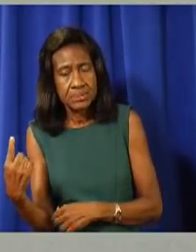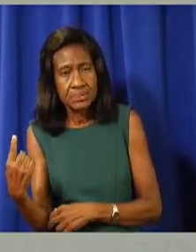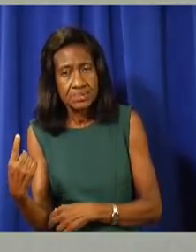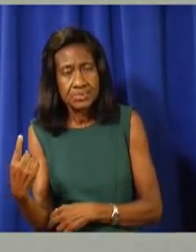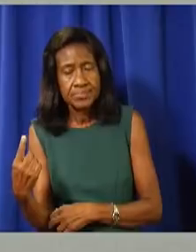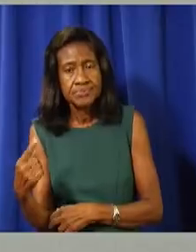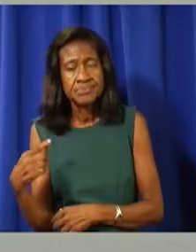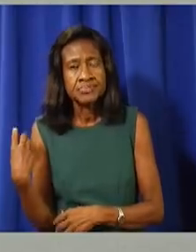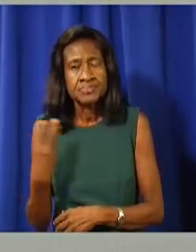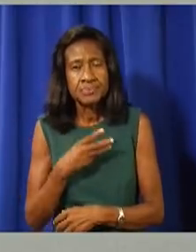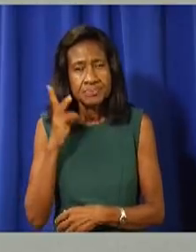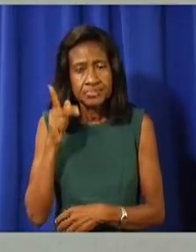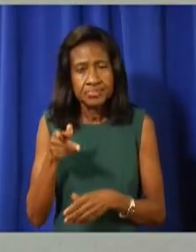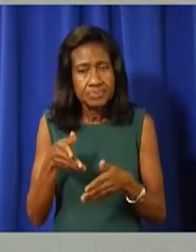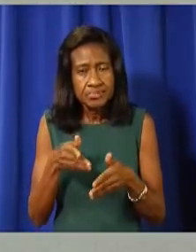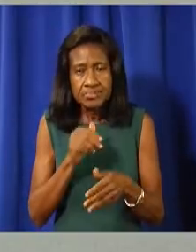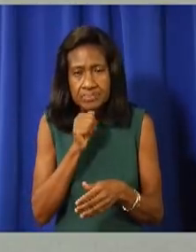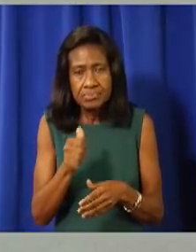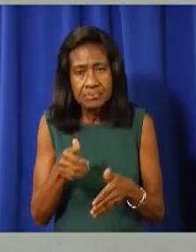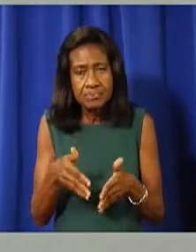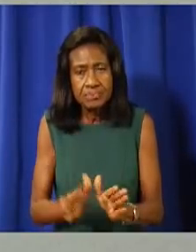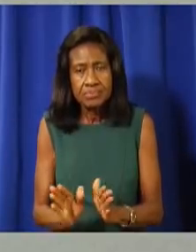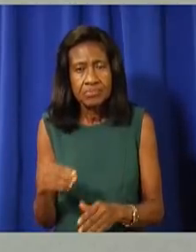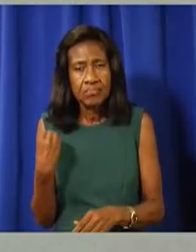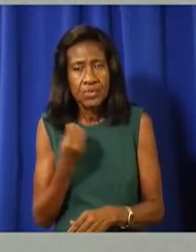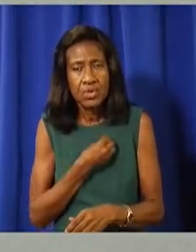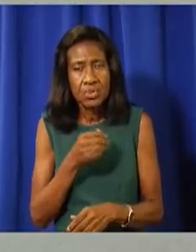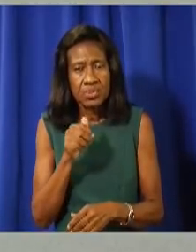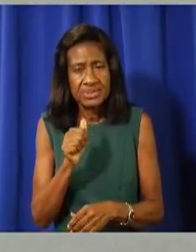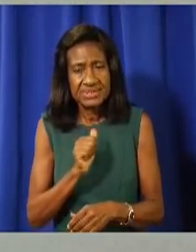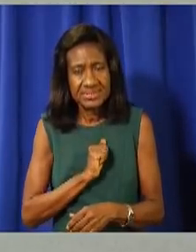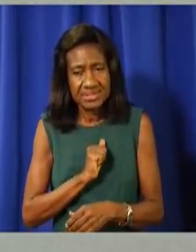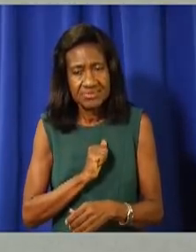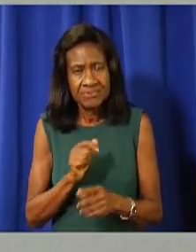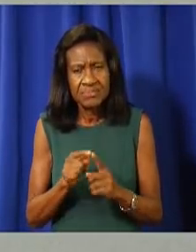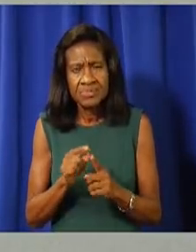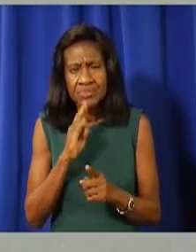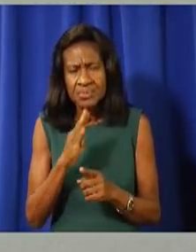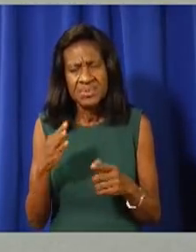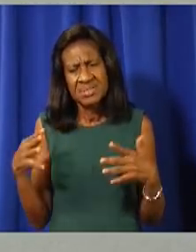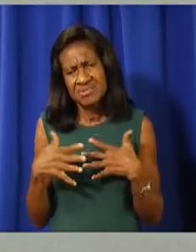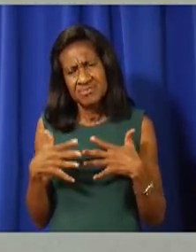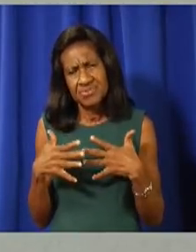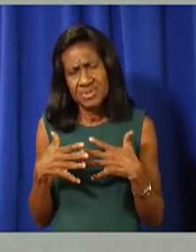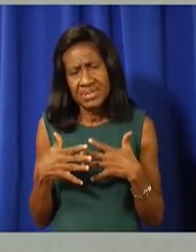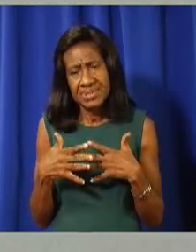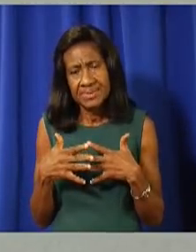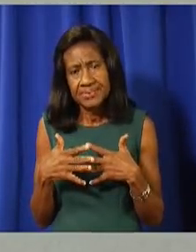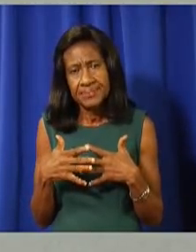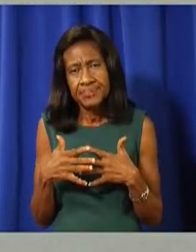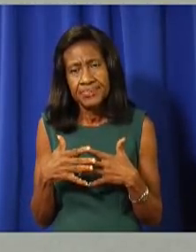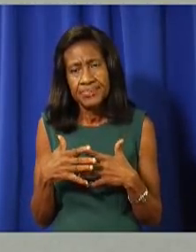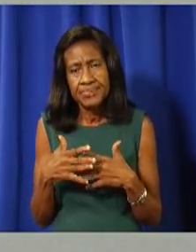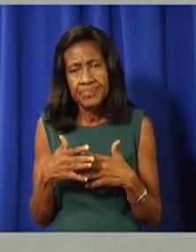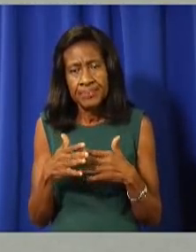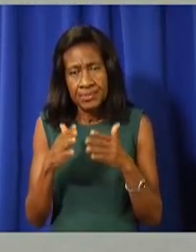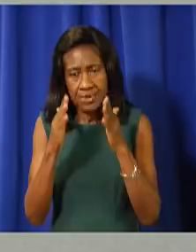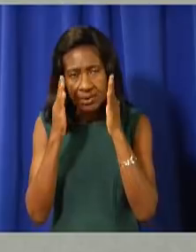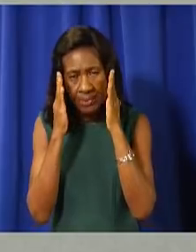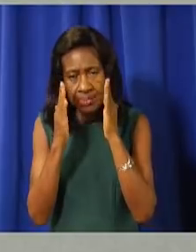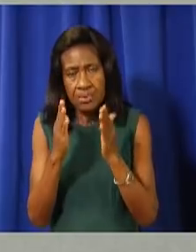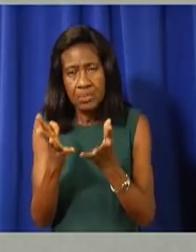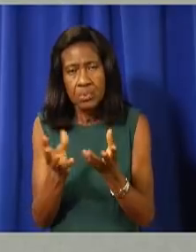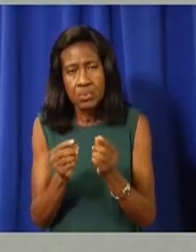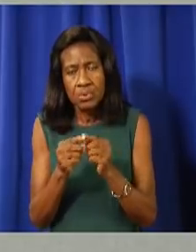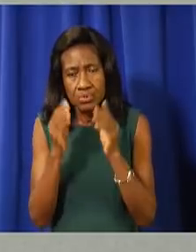allow ourselves as a community to be paralysed by fear. That's why my main focus and that of